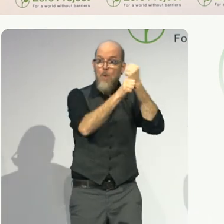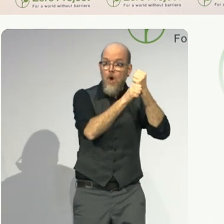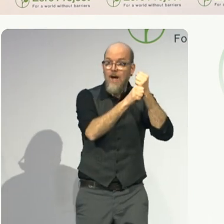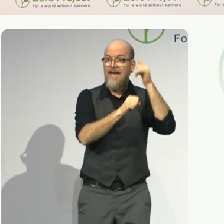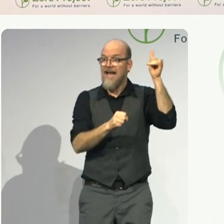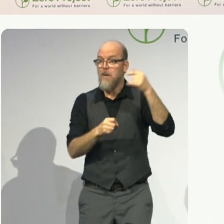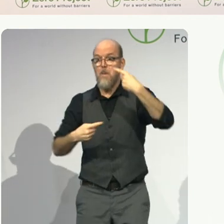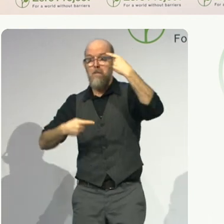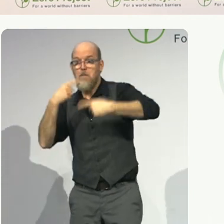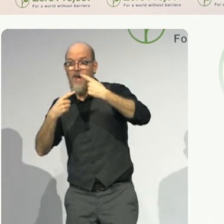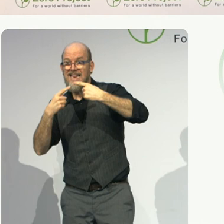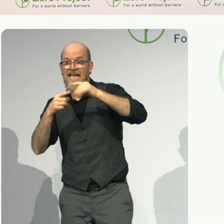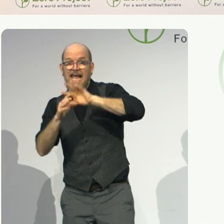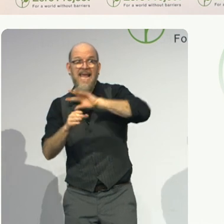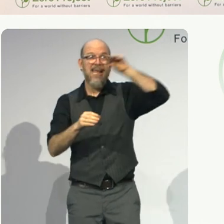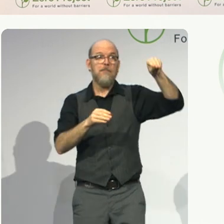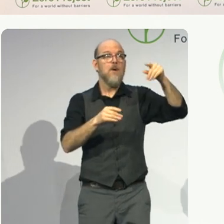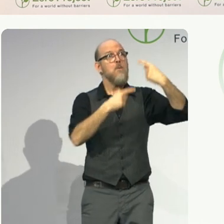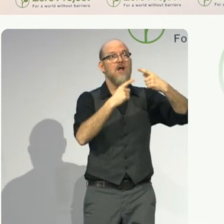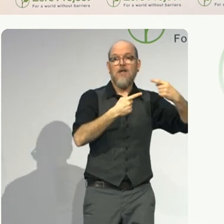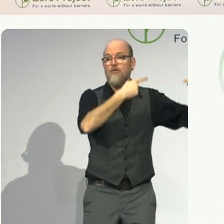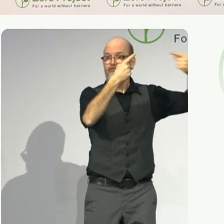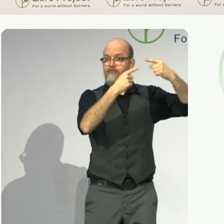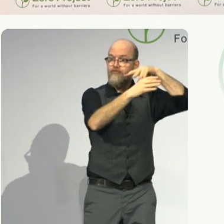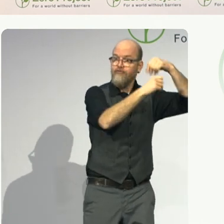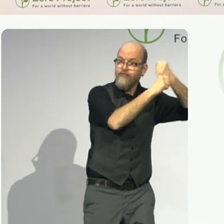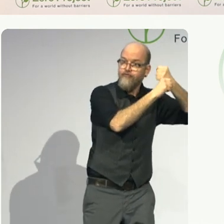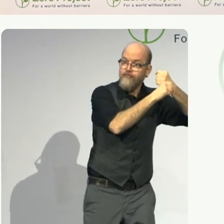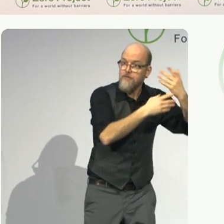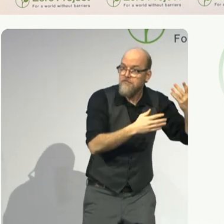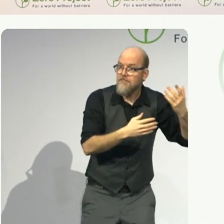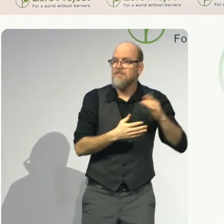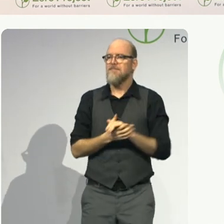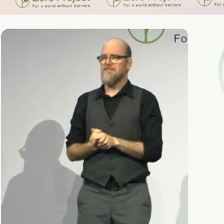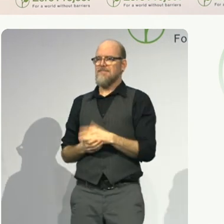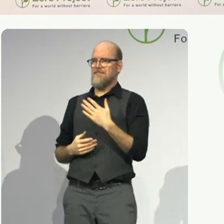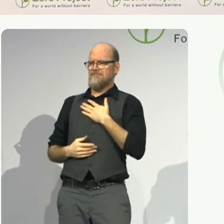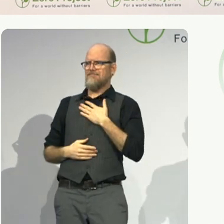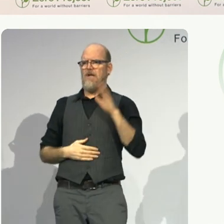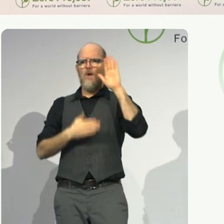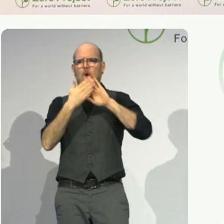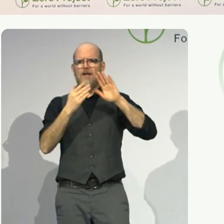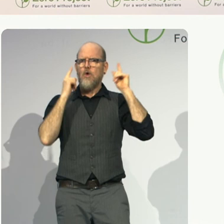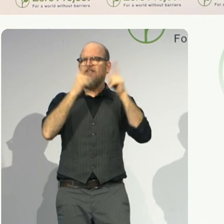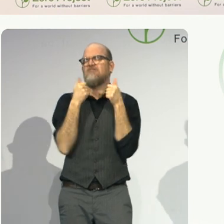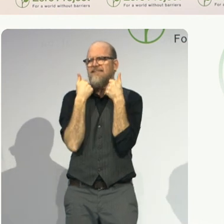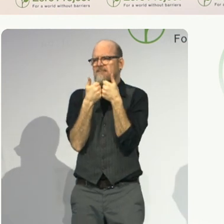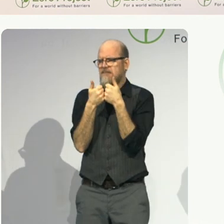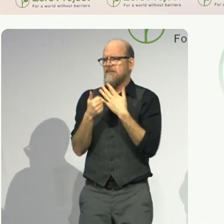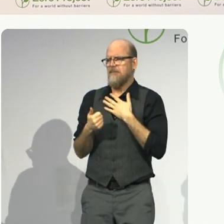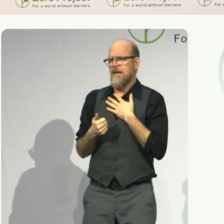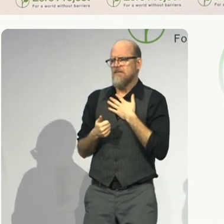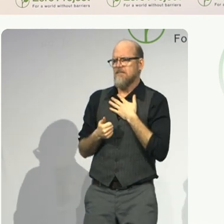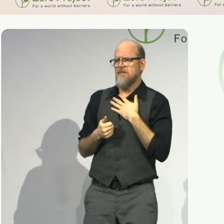I came to UCLA, which has been a great university to be at. But when I needed disability